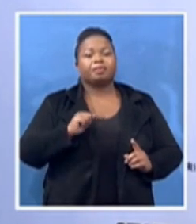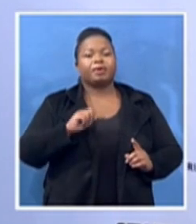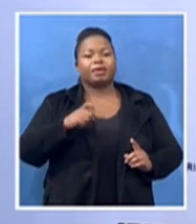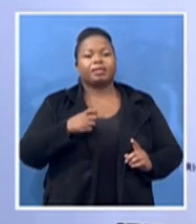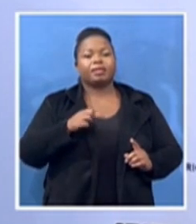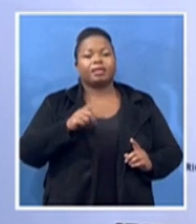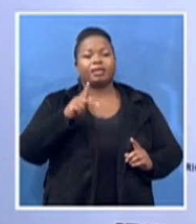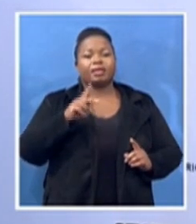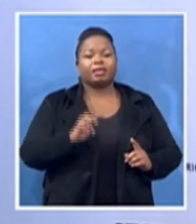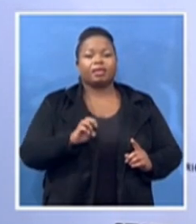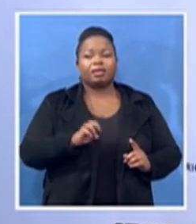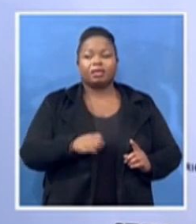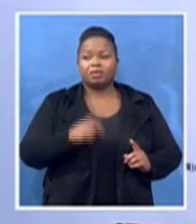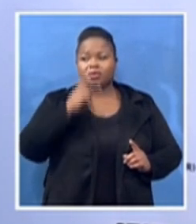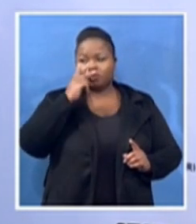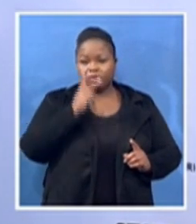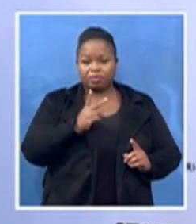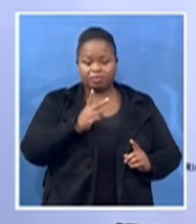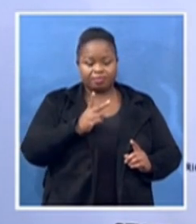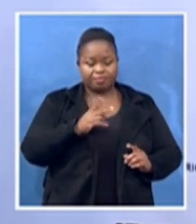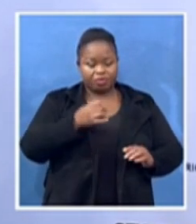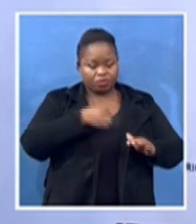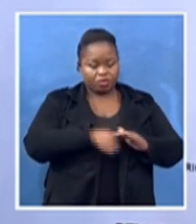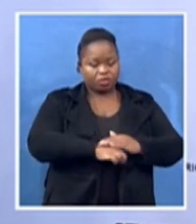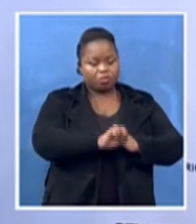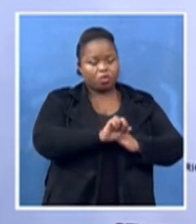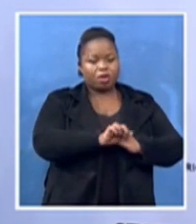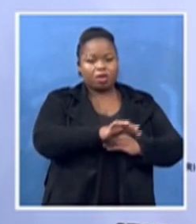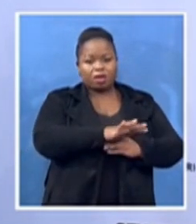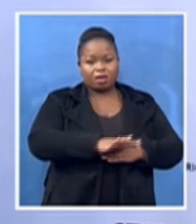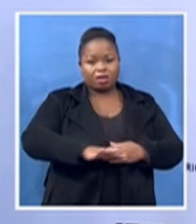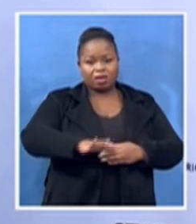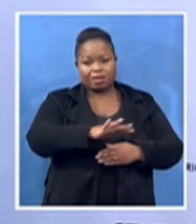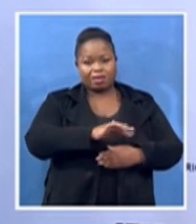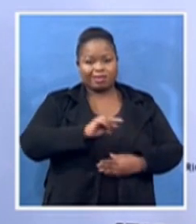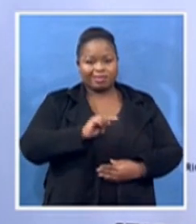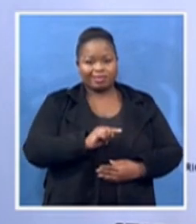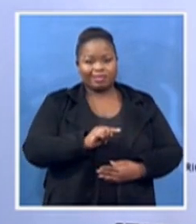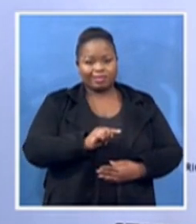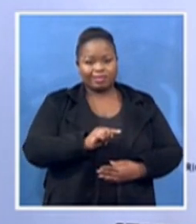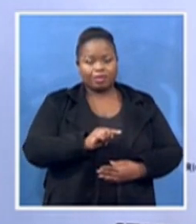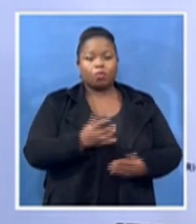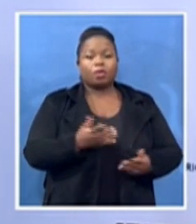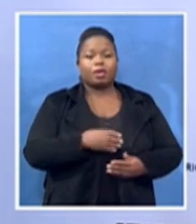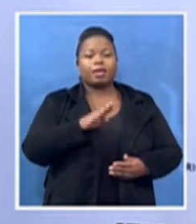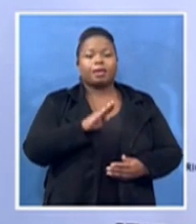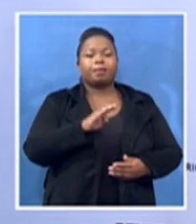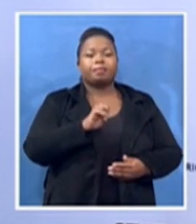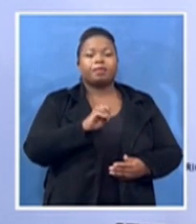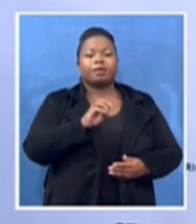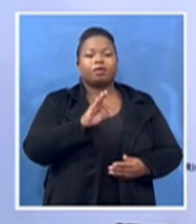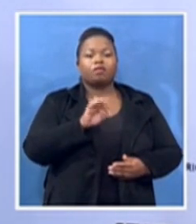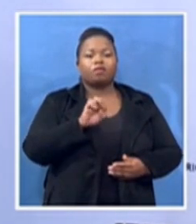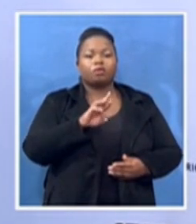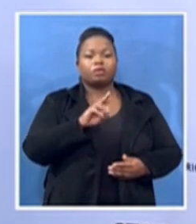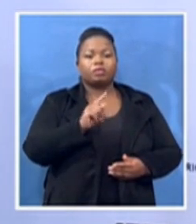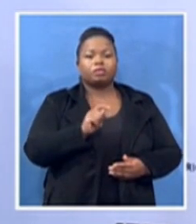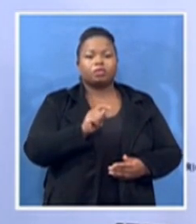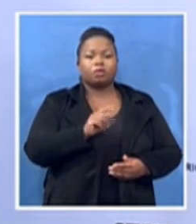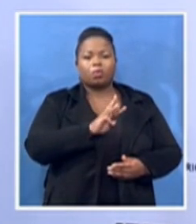Beaufort West. There were wars of resistance